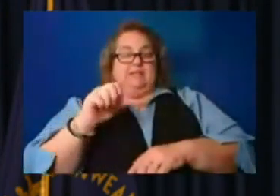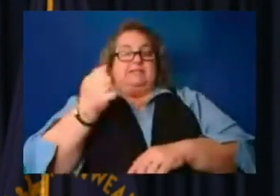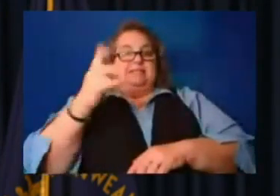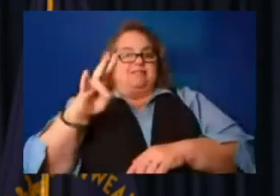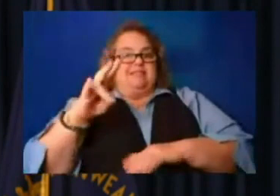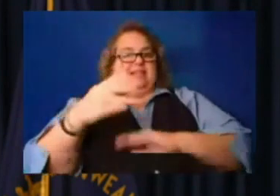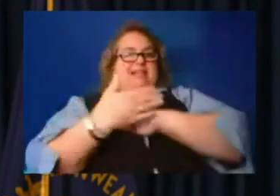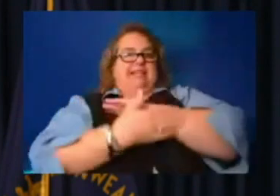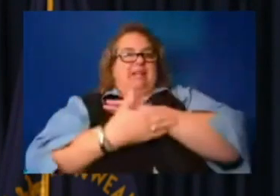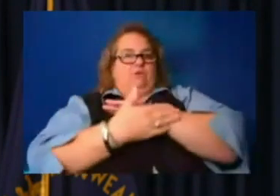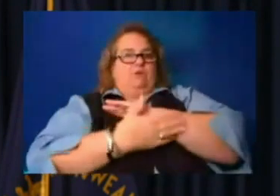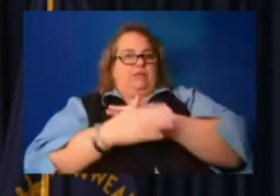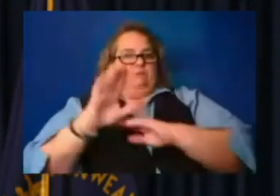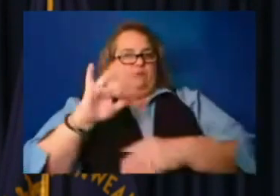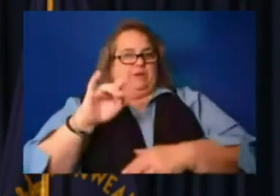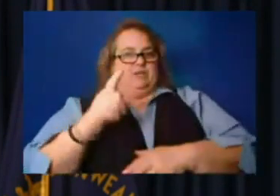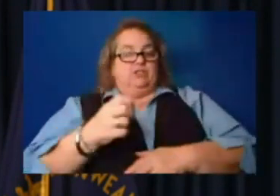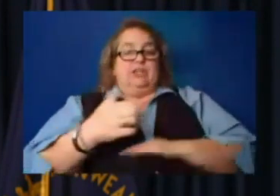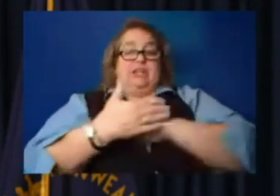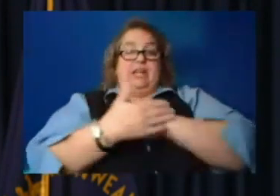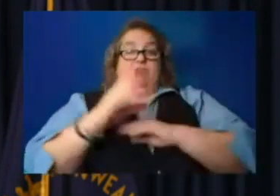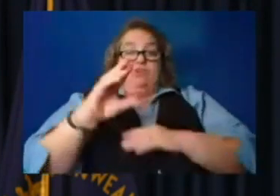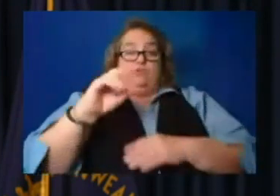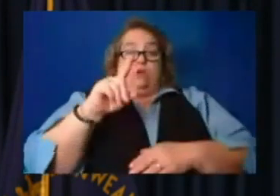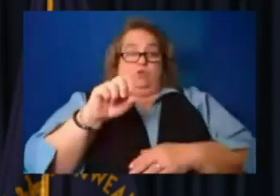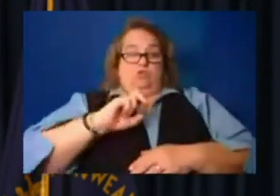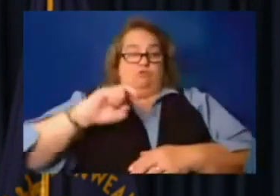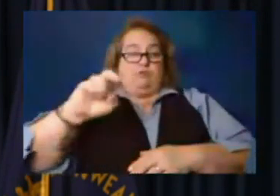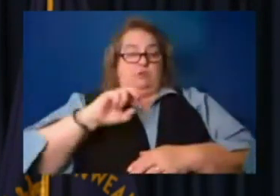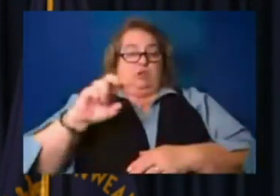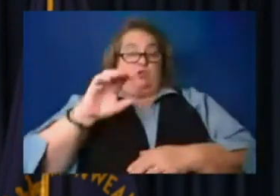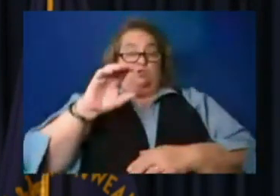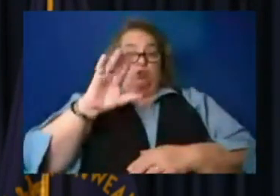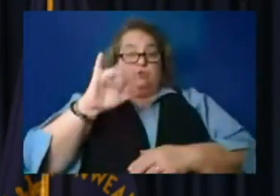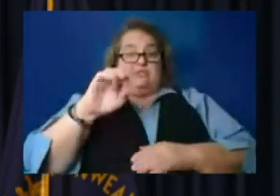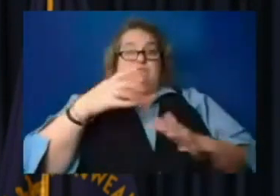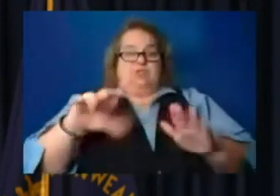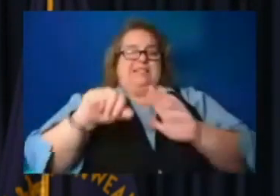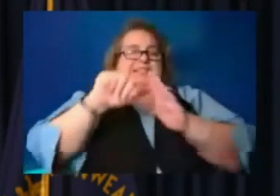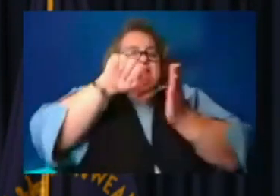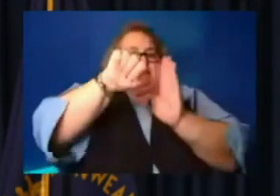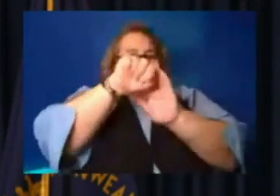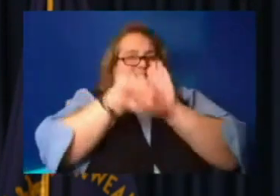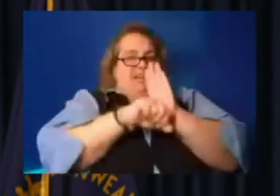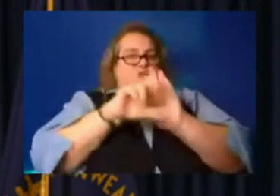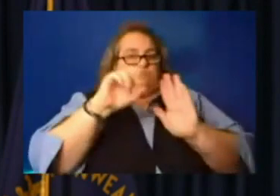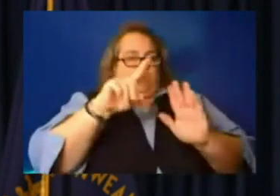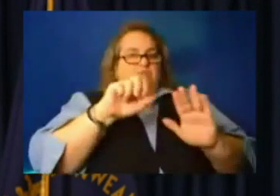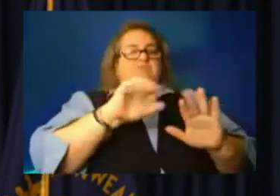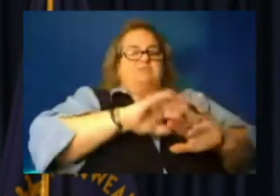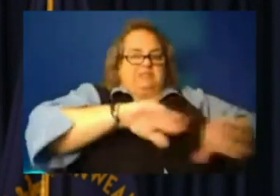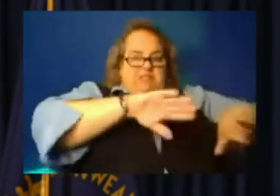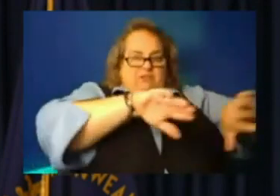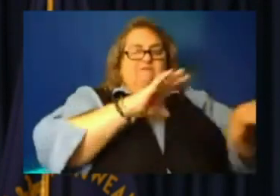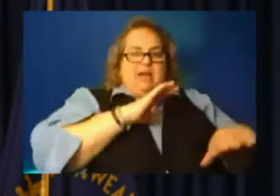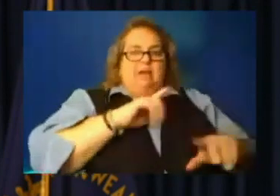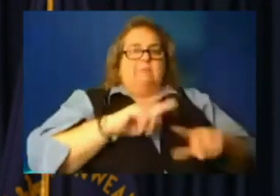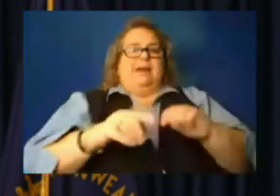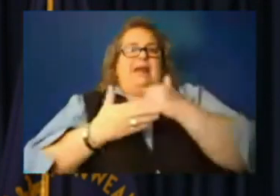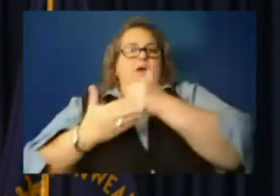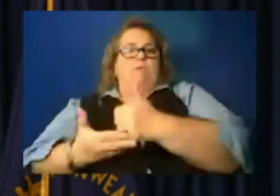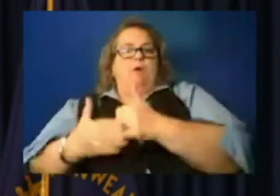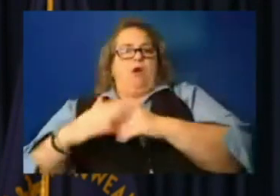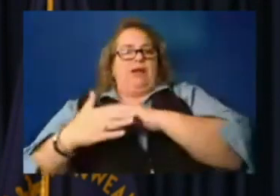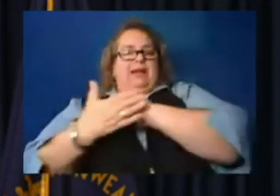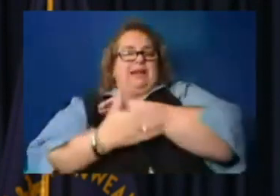county roads, transportation crews have pretty much gotten the state roads clear. They're helping on the county roads. Uh, and crews have come as far away